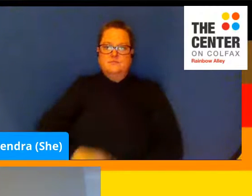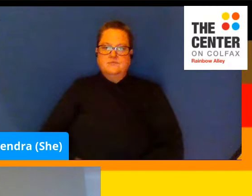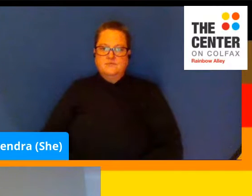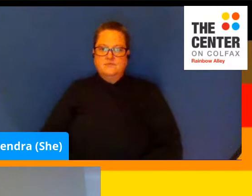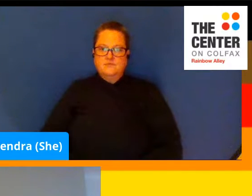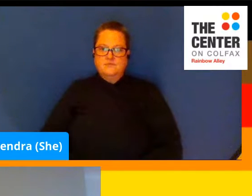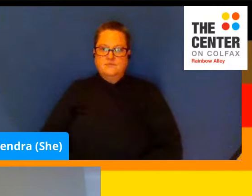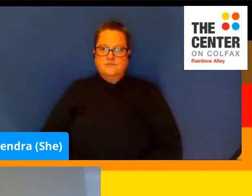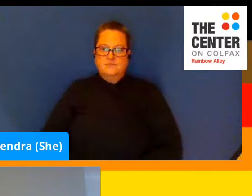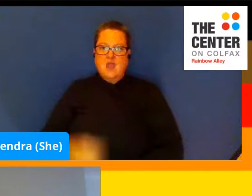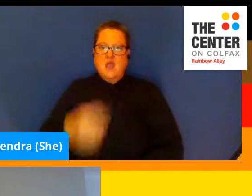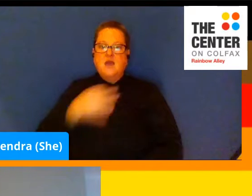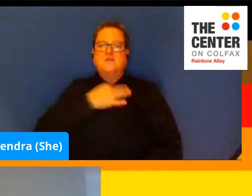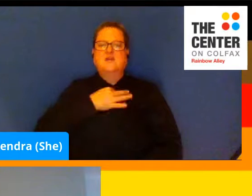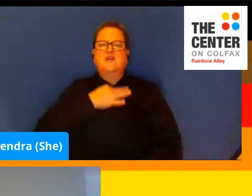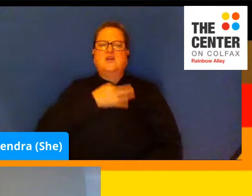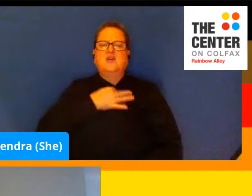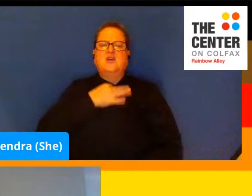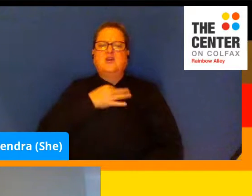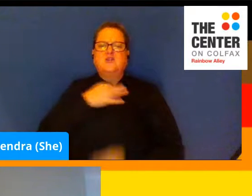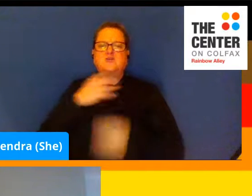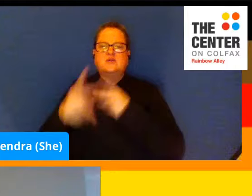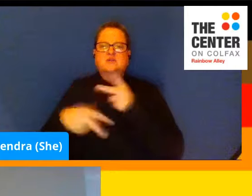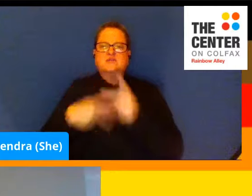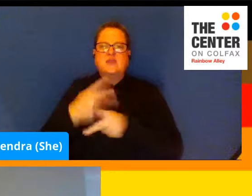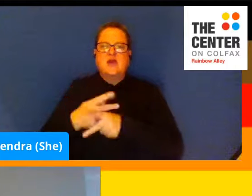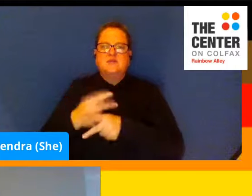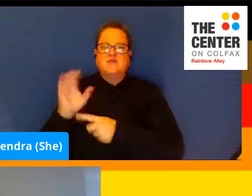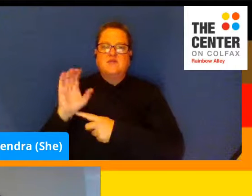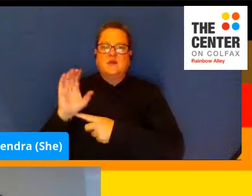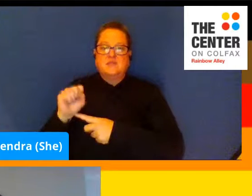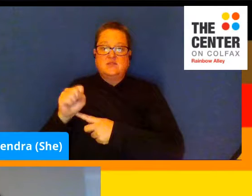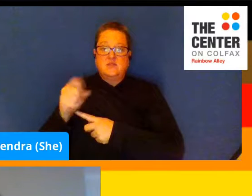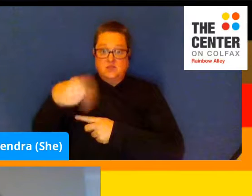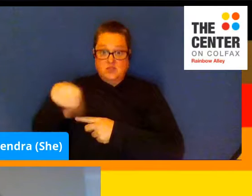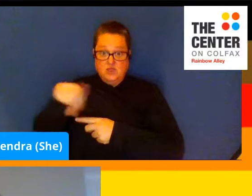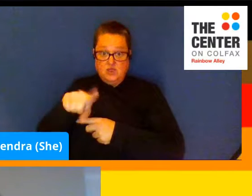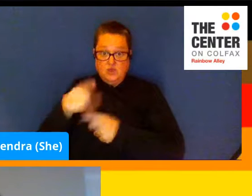I'd be curious what kinds of coping skills you all like.